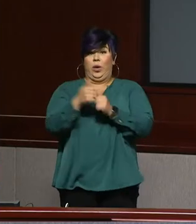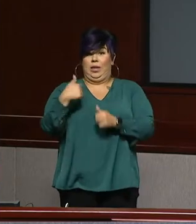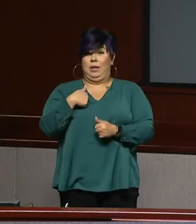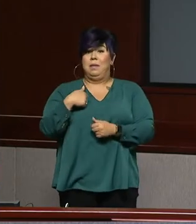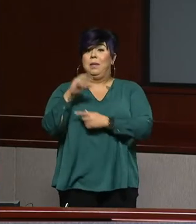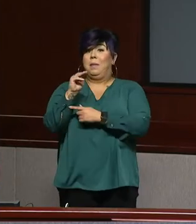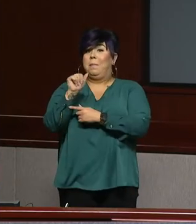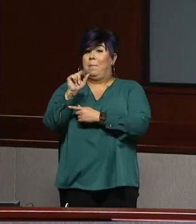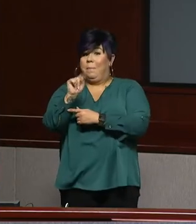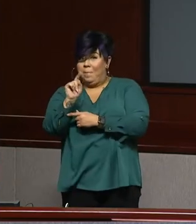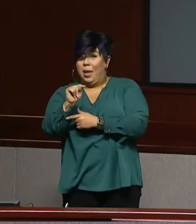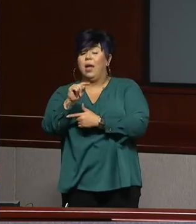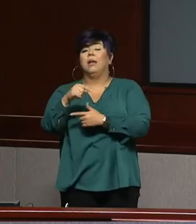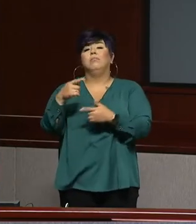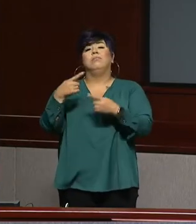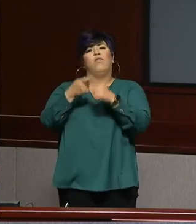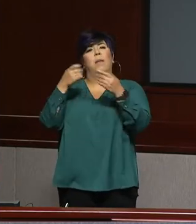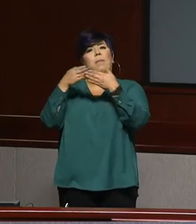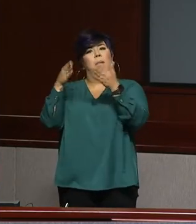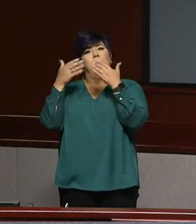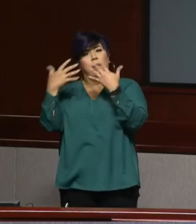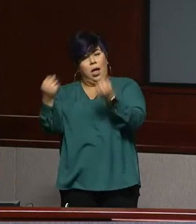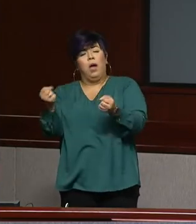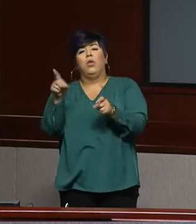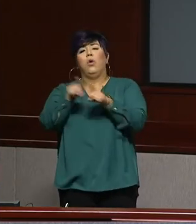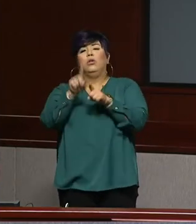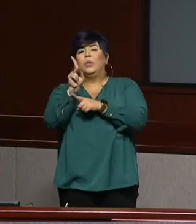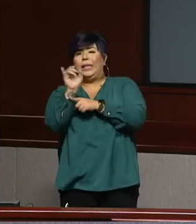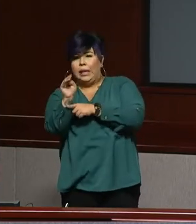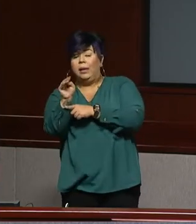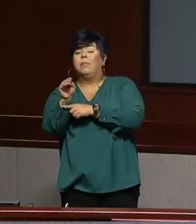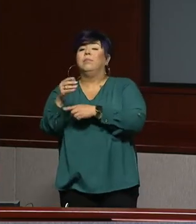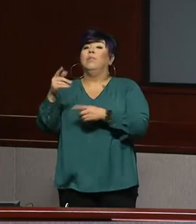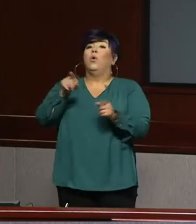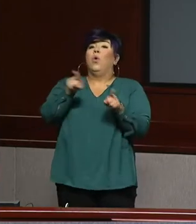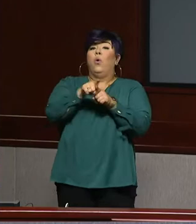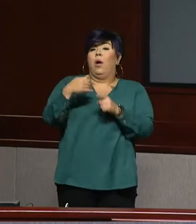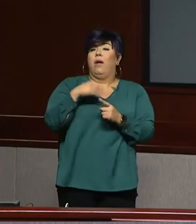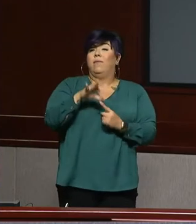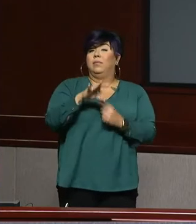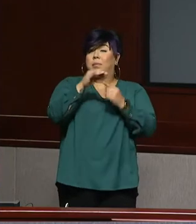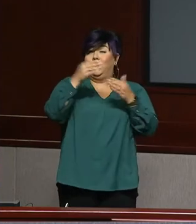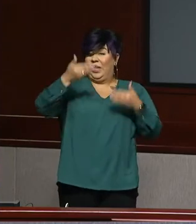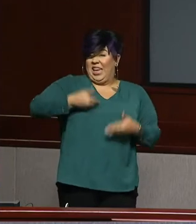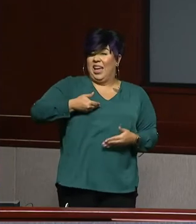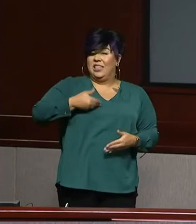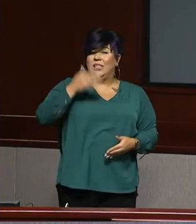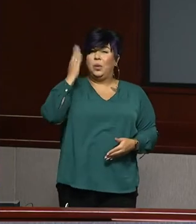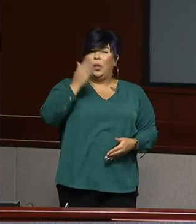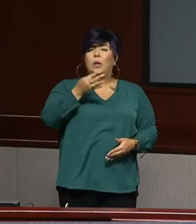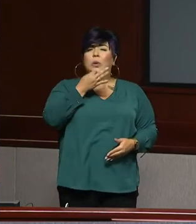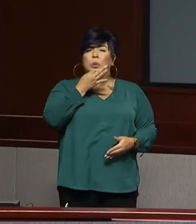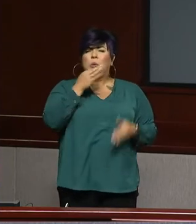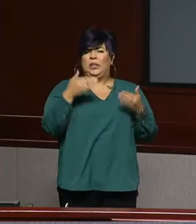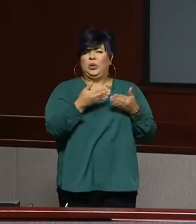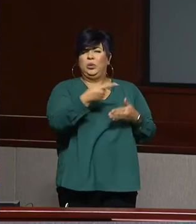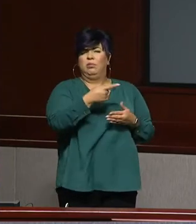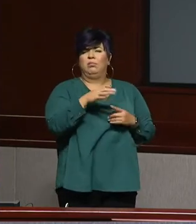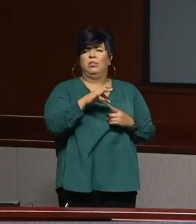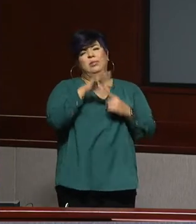and Kim Hernandez here from Public Health and we also have a special guest here with us that I will introduce to you in a bit.